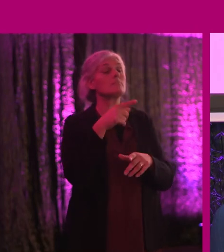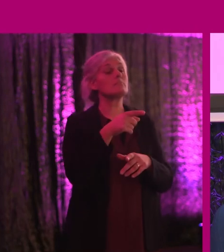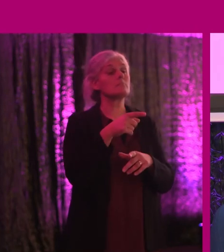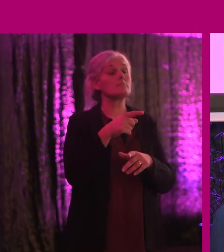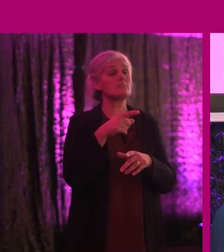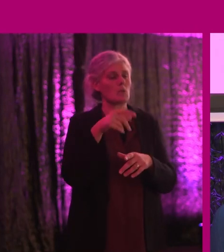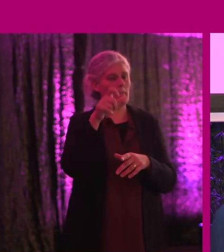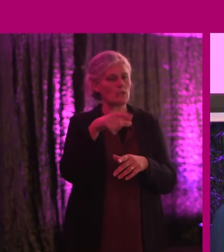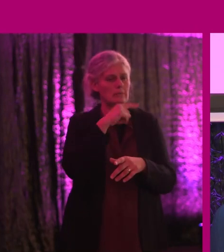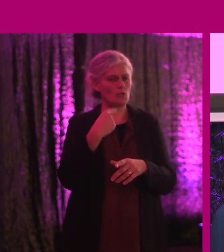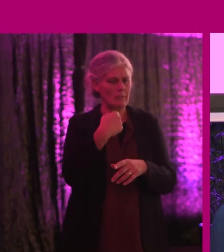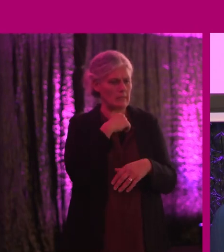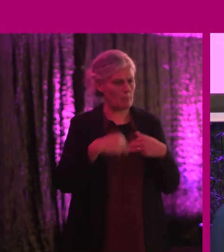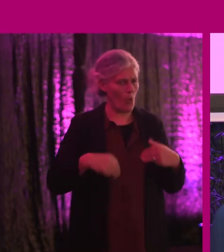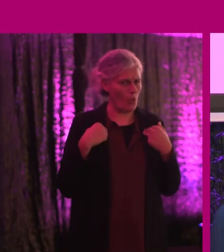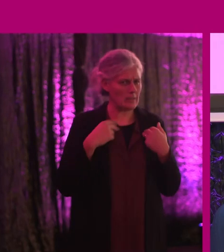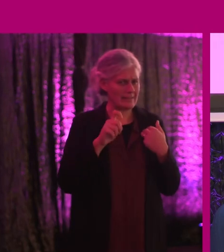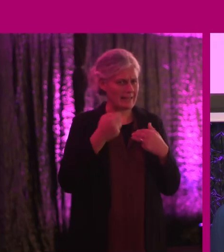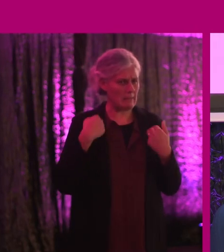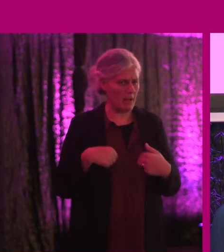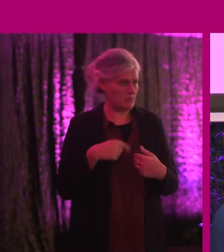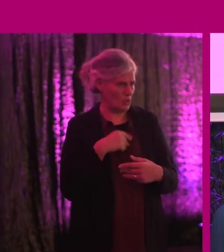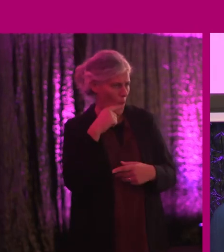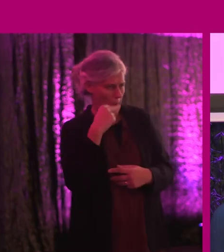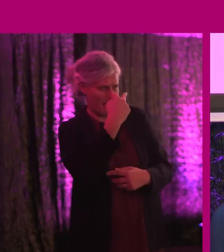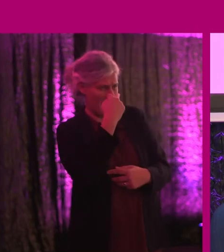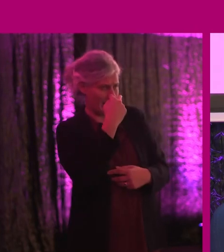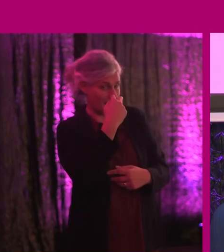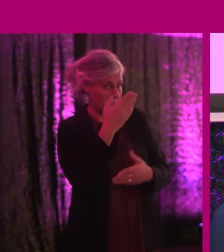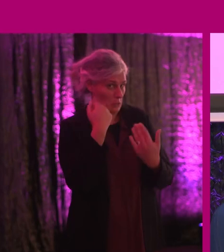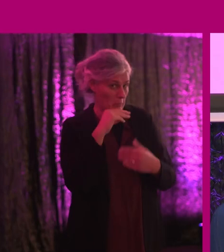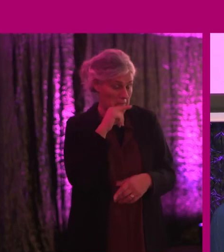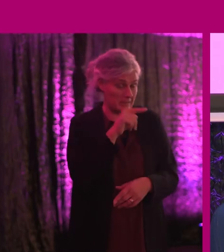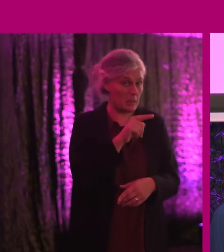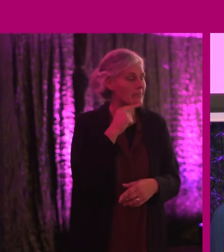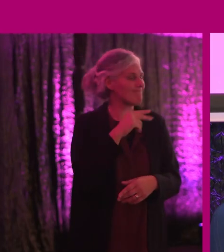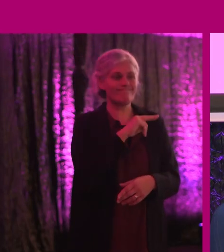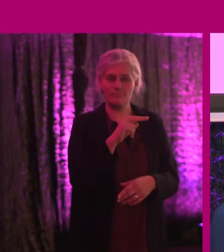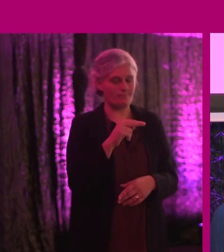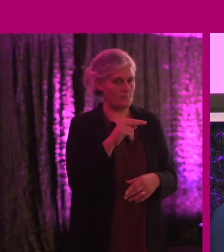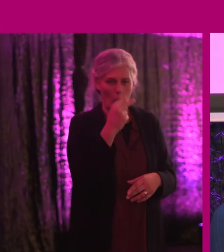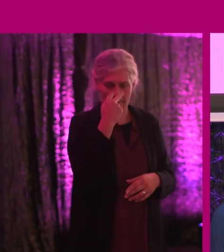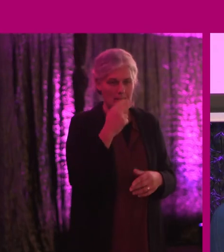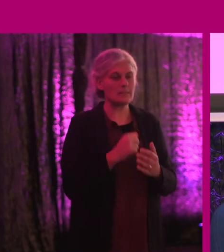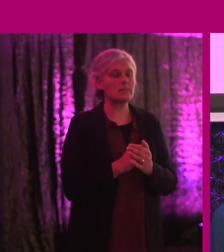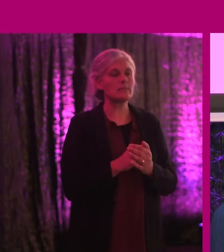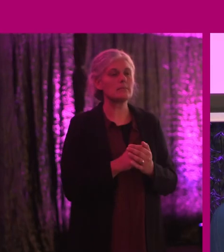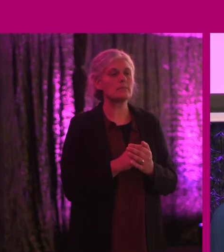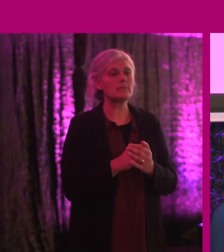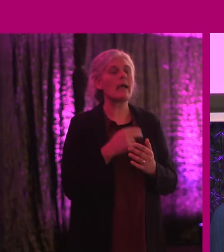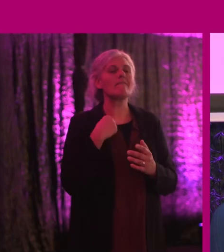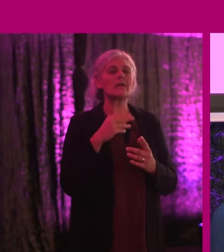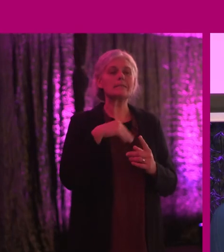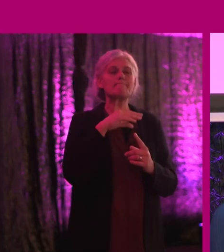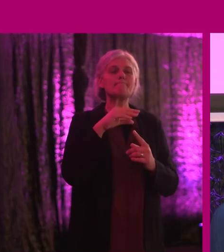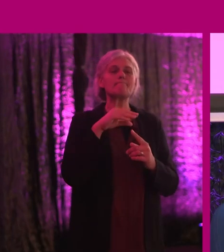you don't look blind. I never know what that actually means. But I don't. And I have a very unusual story